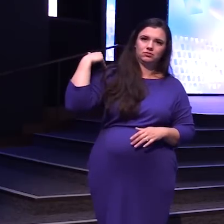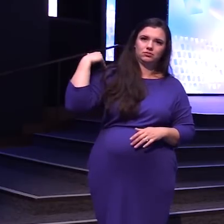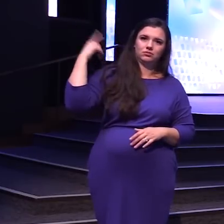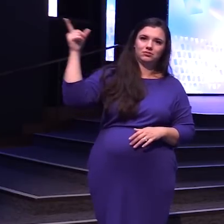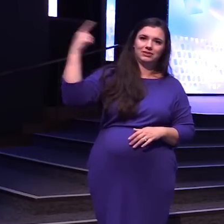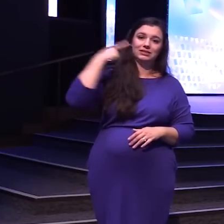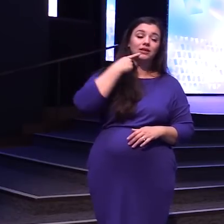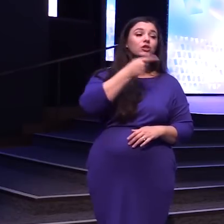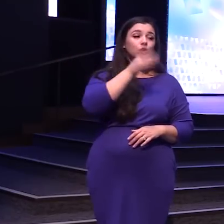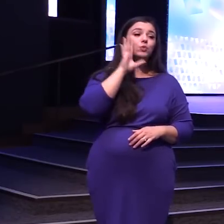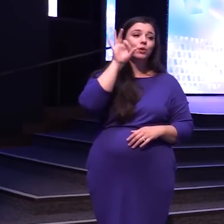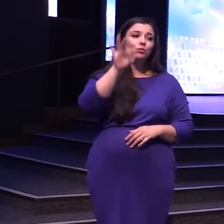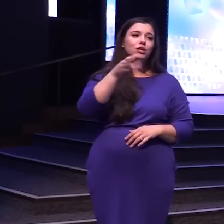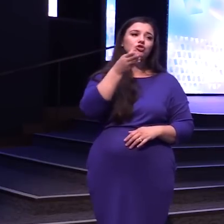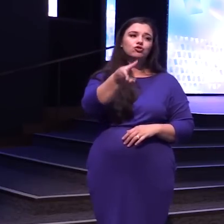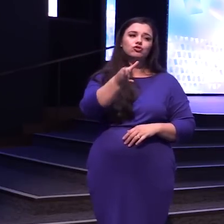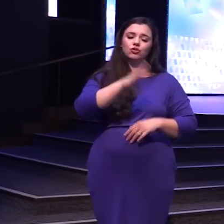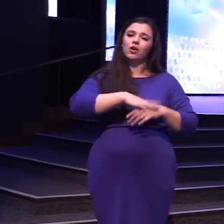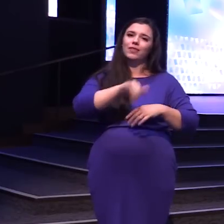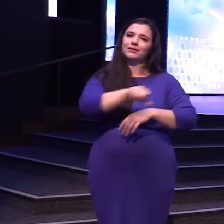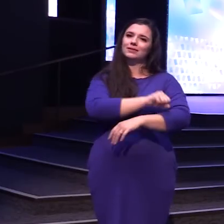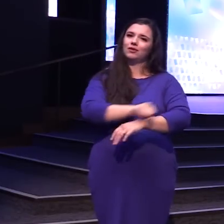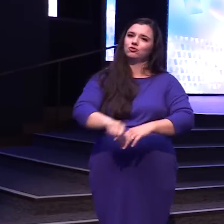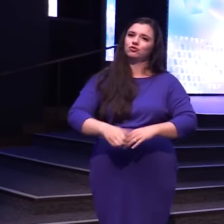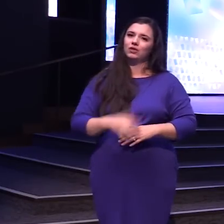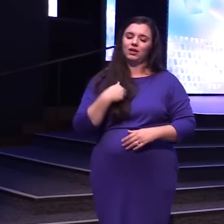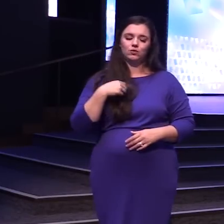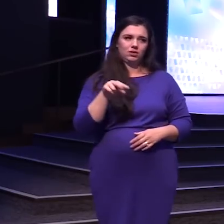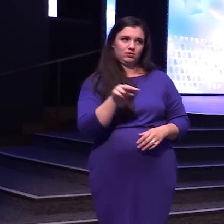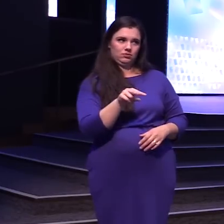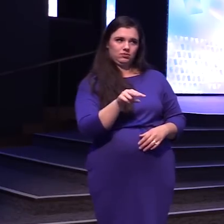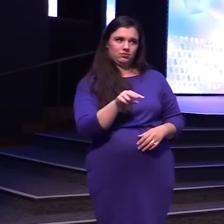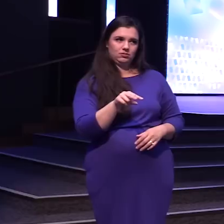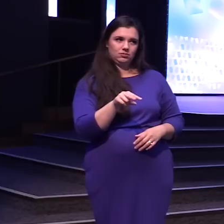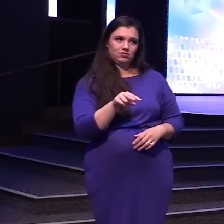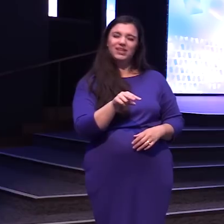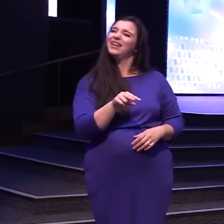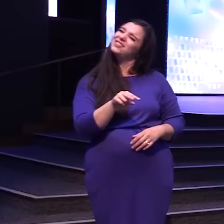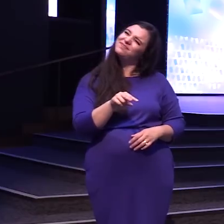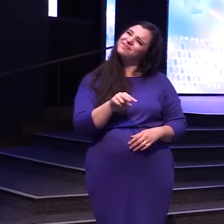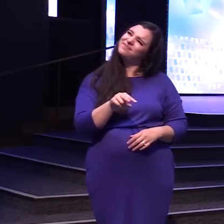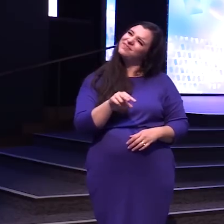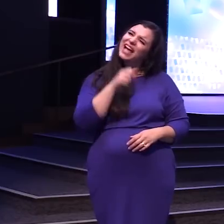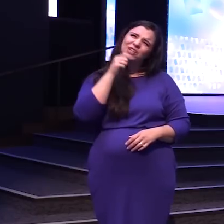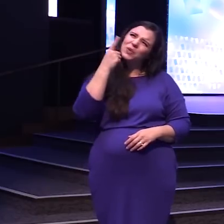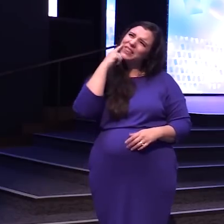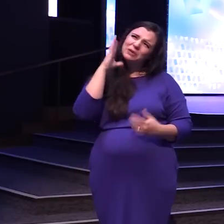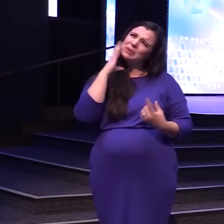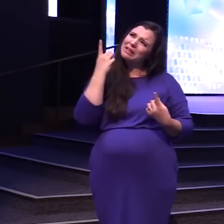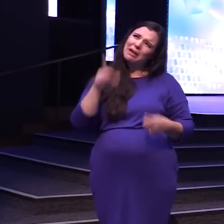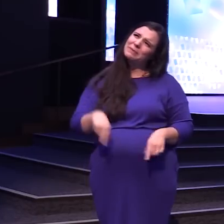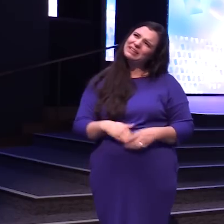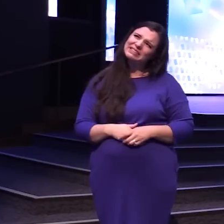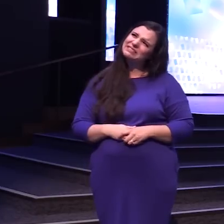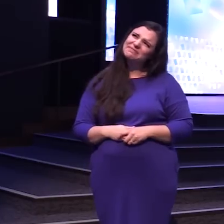You will preach On that platform And I was like I don't think so